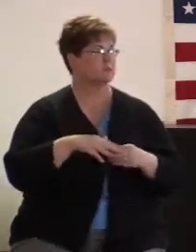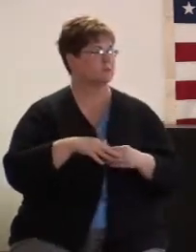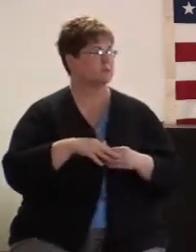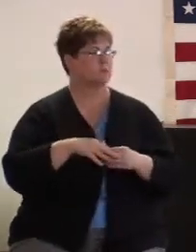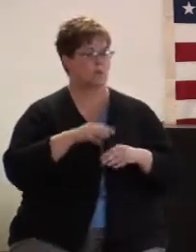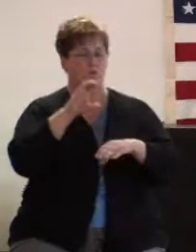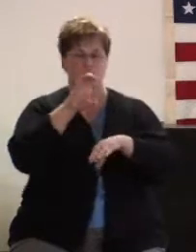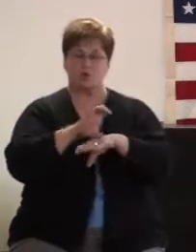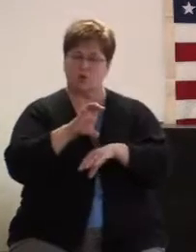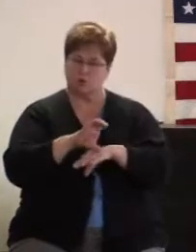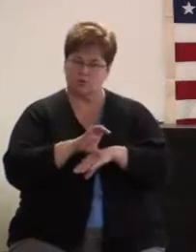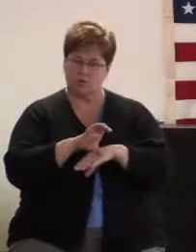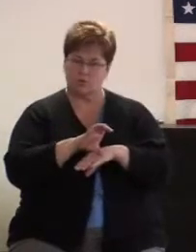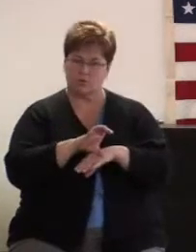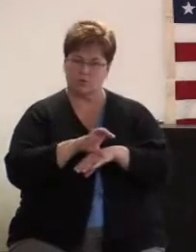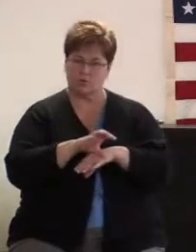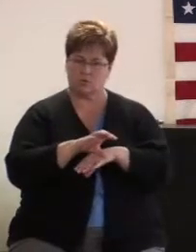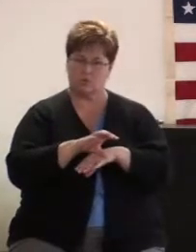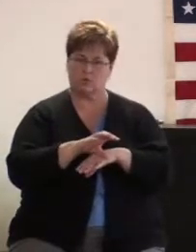Church